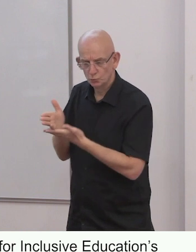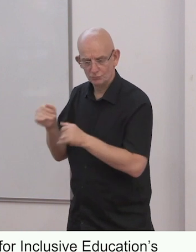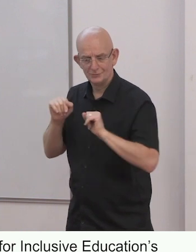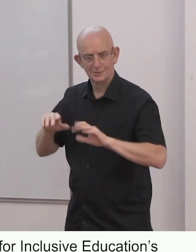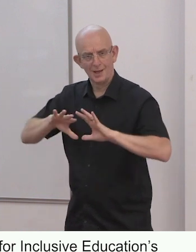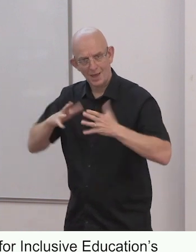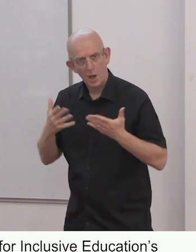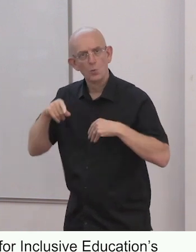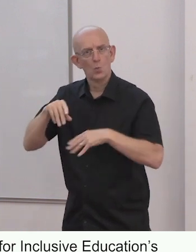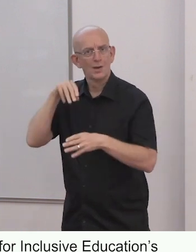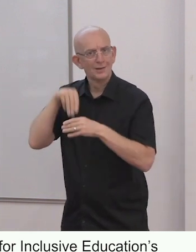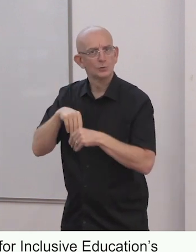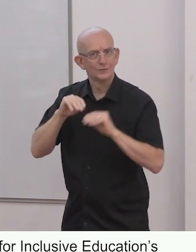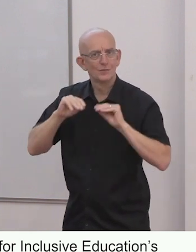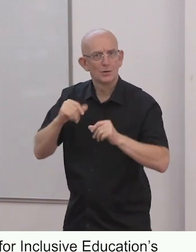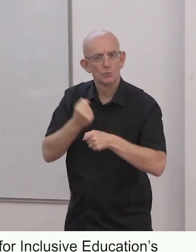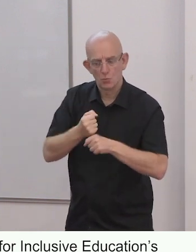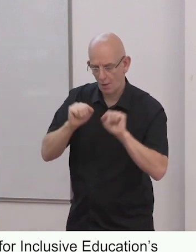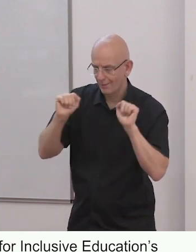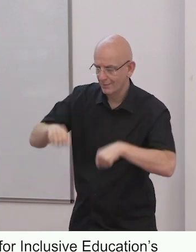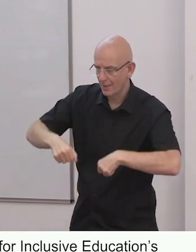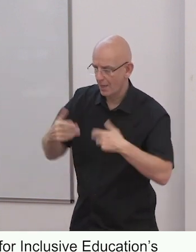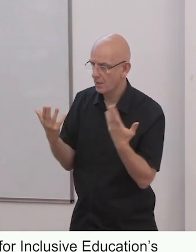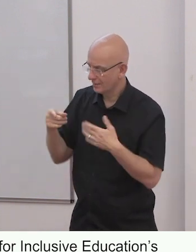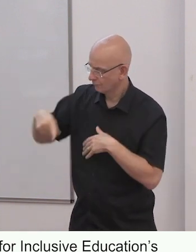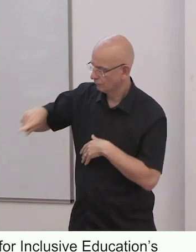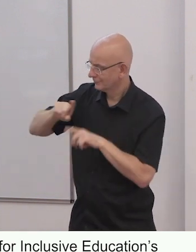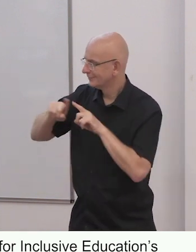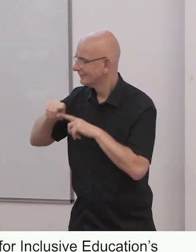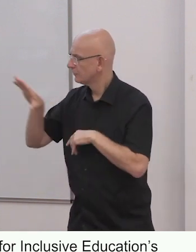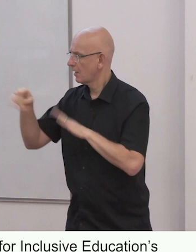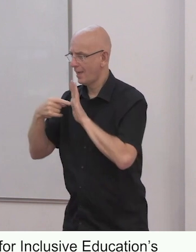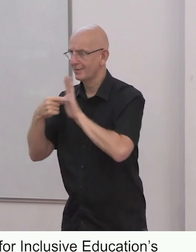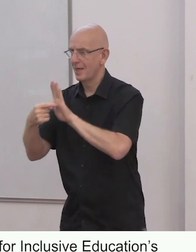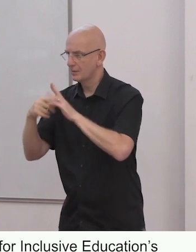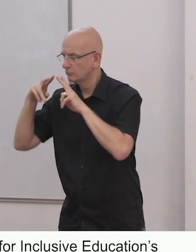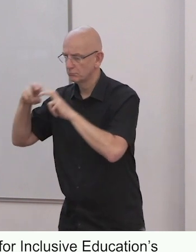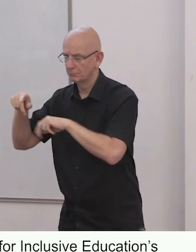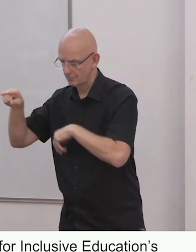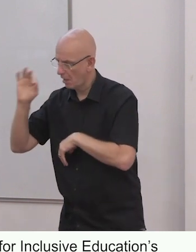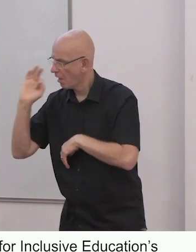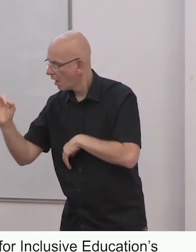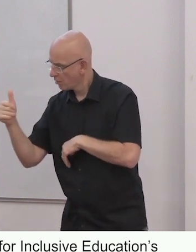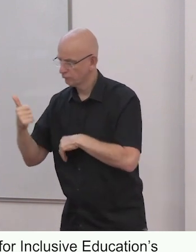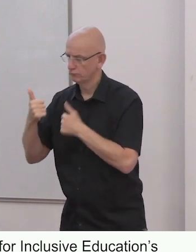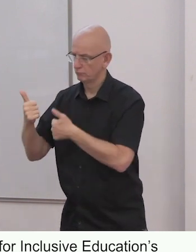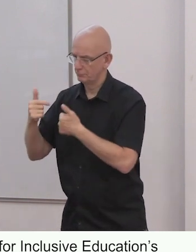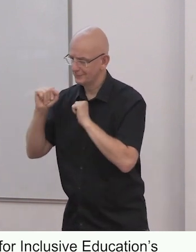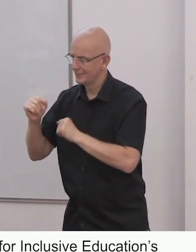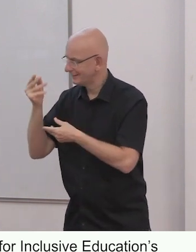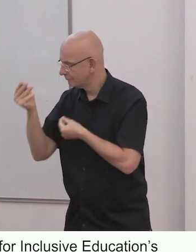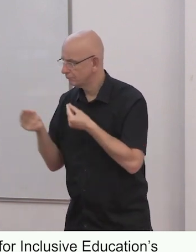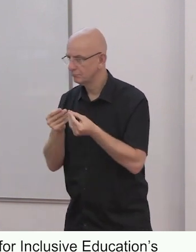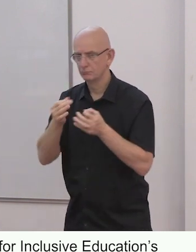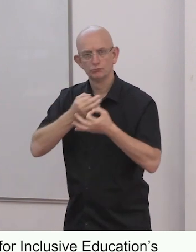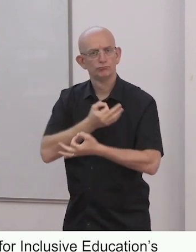to operationalize the inclusive education position paper approved by